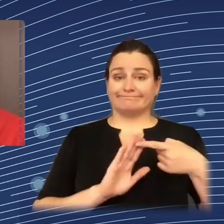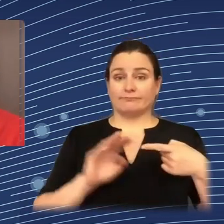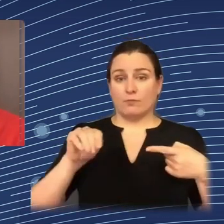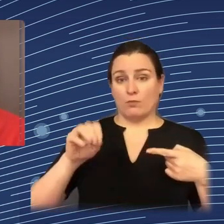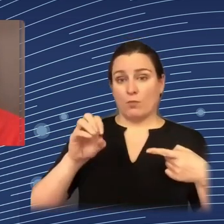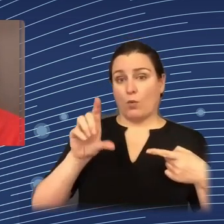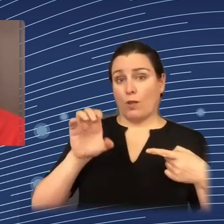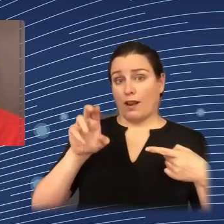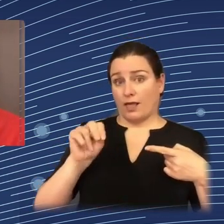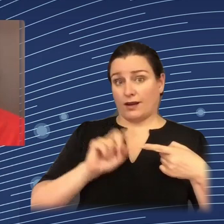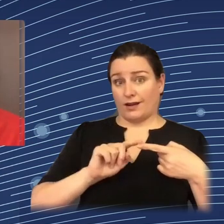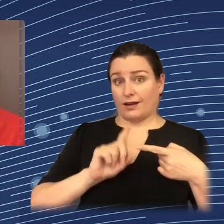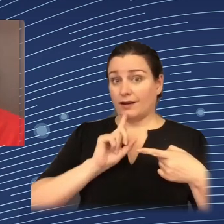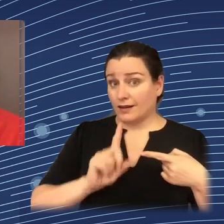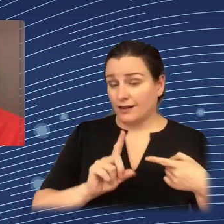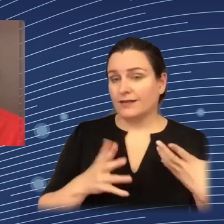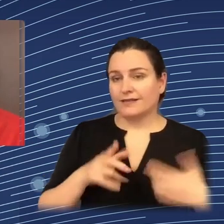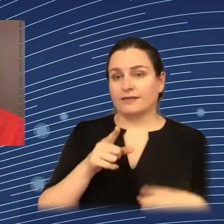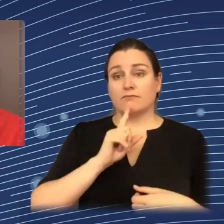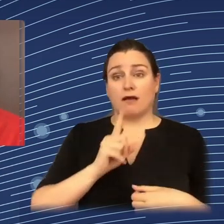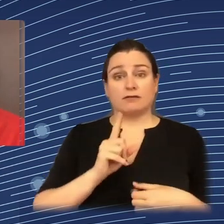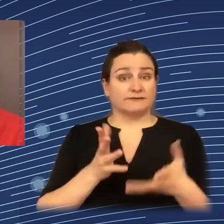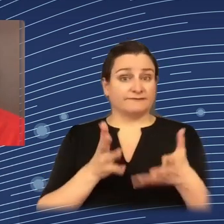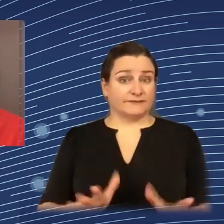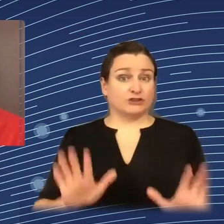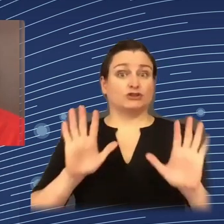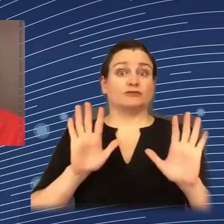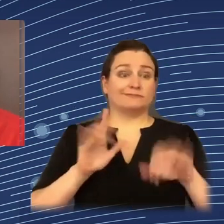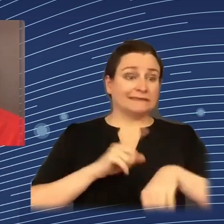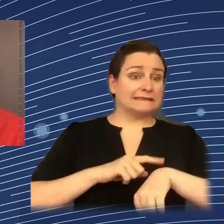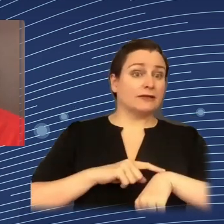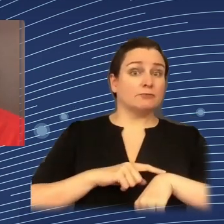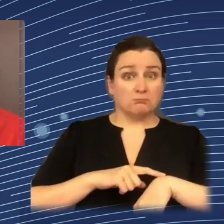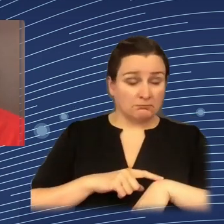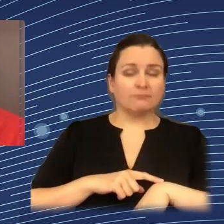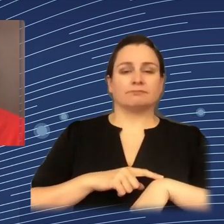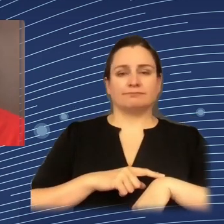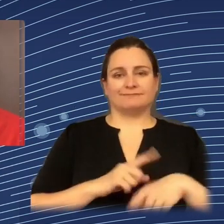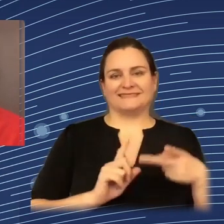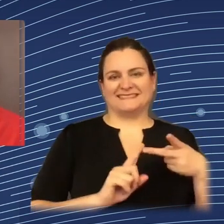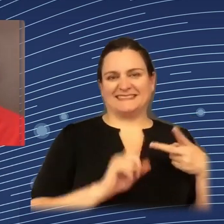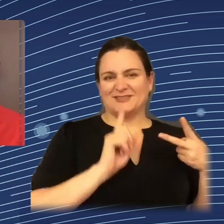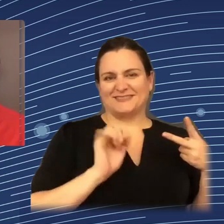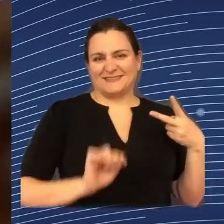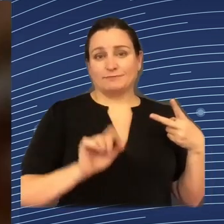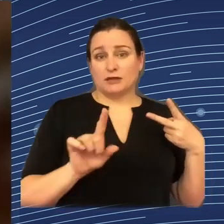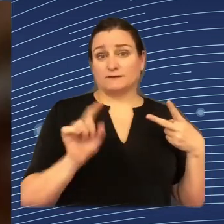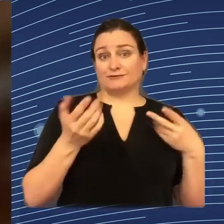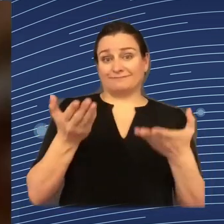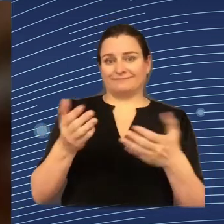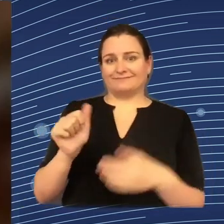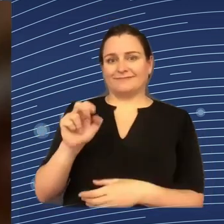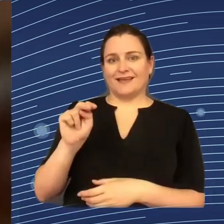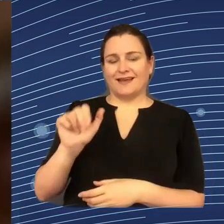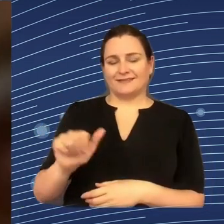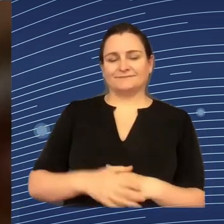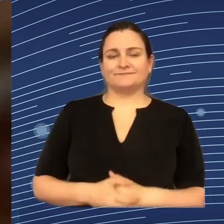much time we have, and Professor Mortetti can, if necessary, compliment. But Hannah, please. Yes, thank you for the